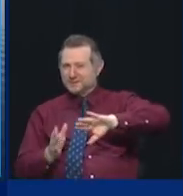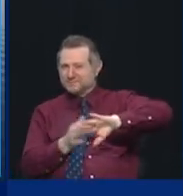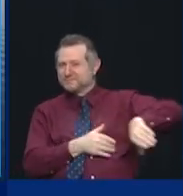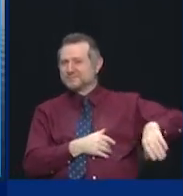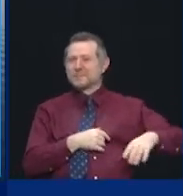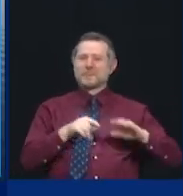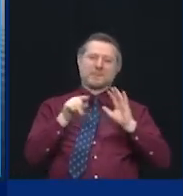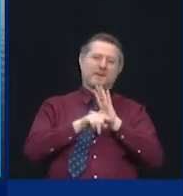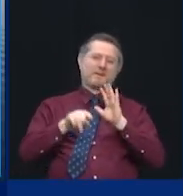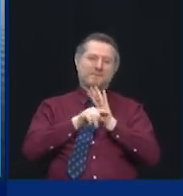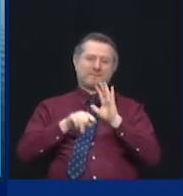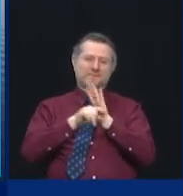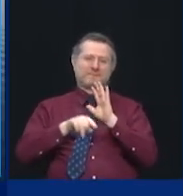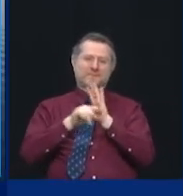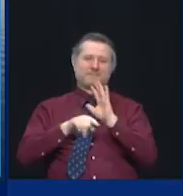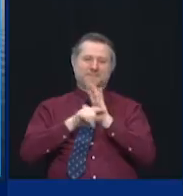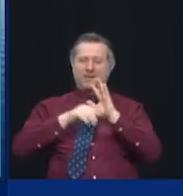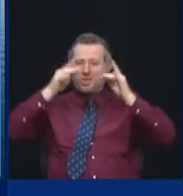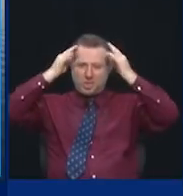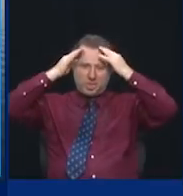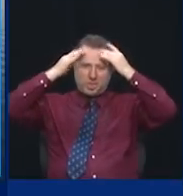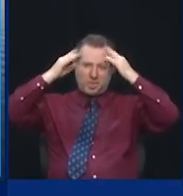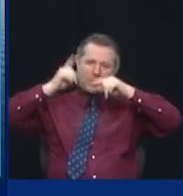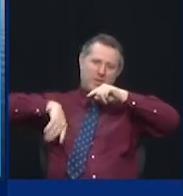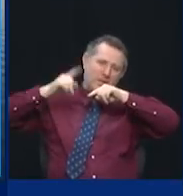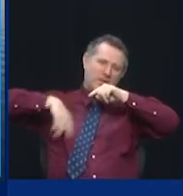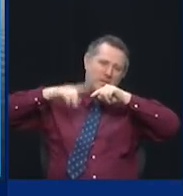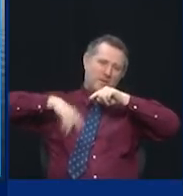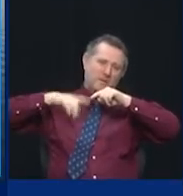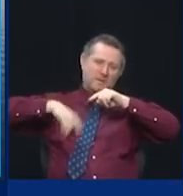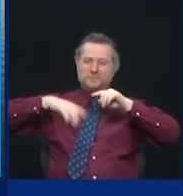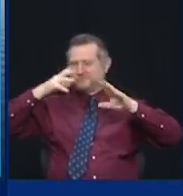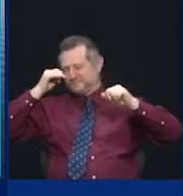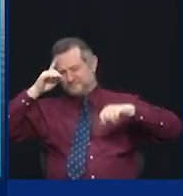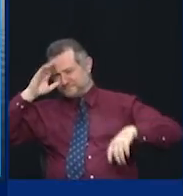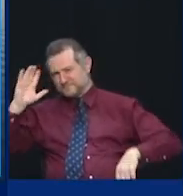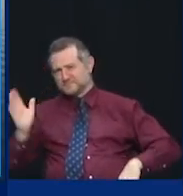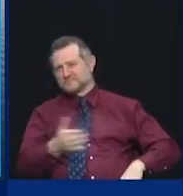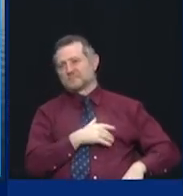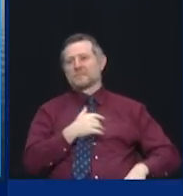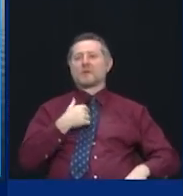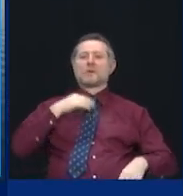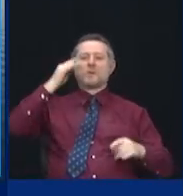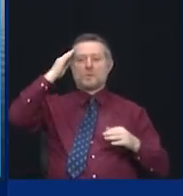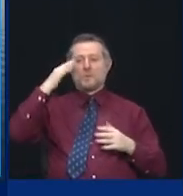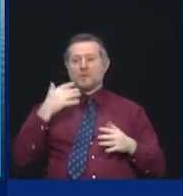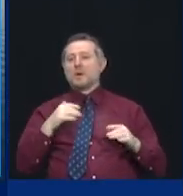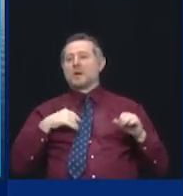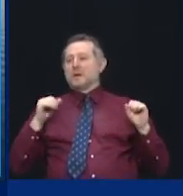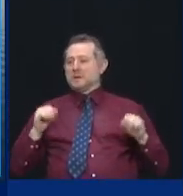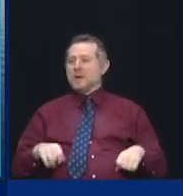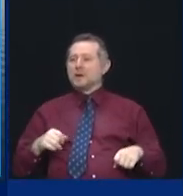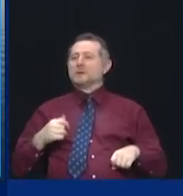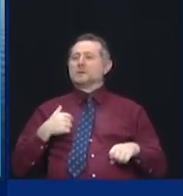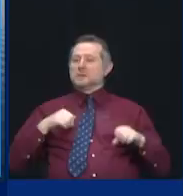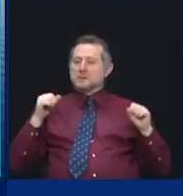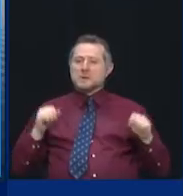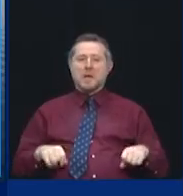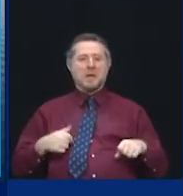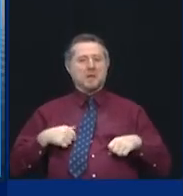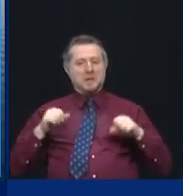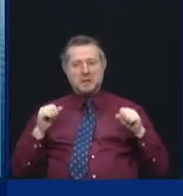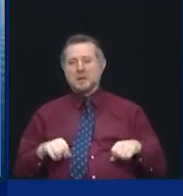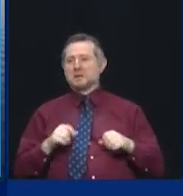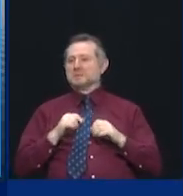this is why we can't, and focus on this is how we can. That's where this